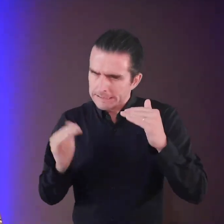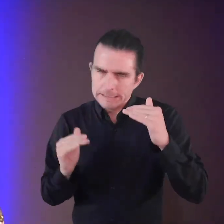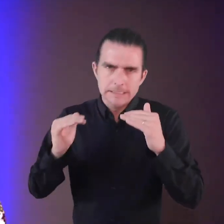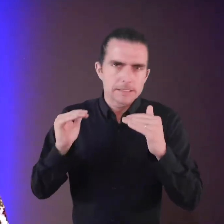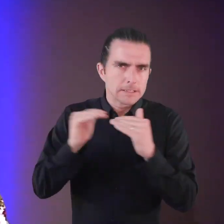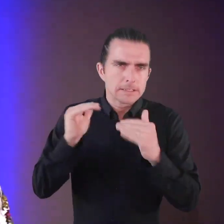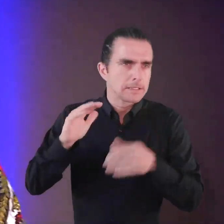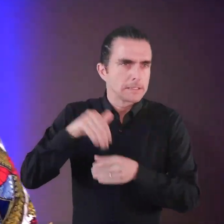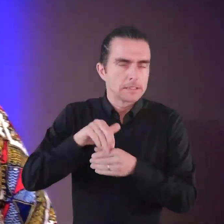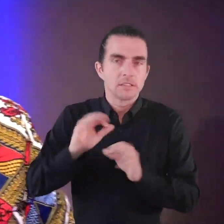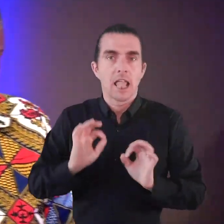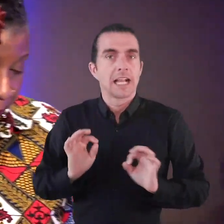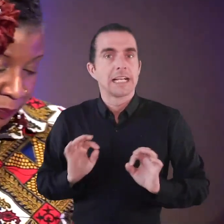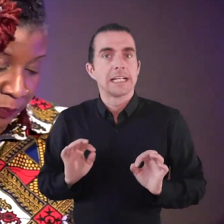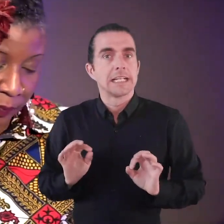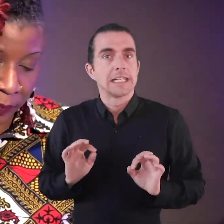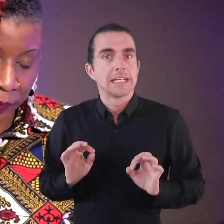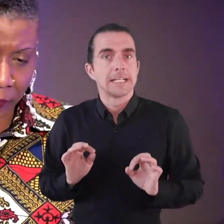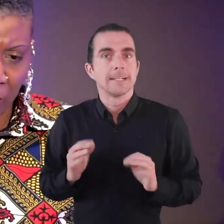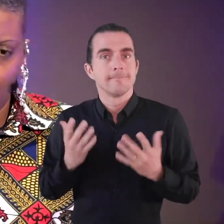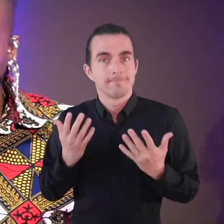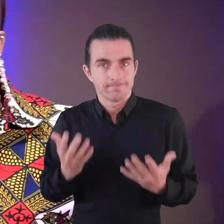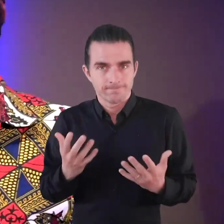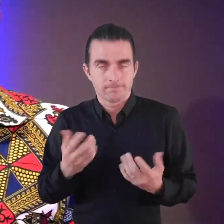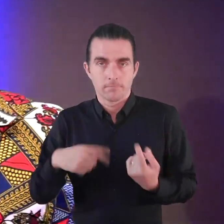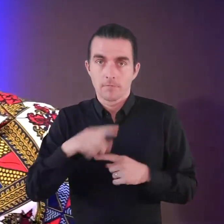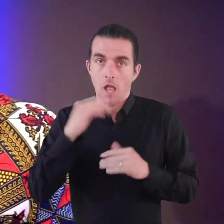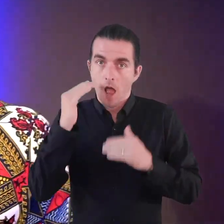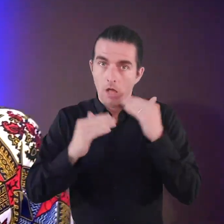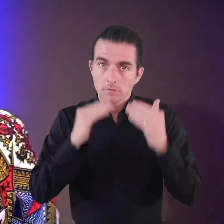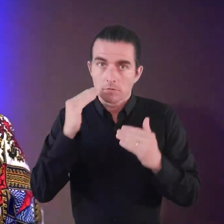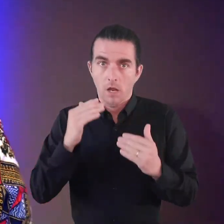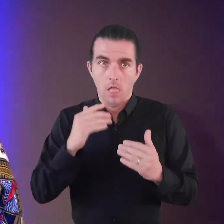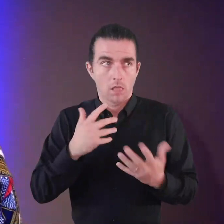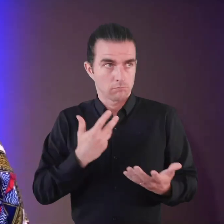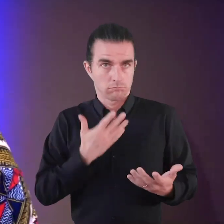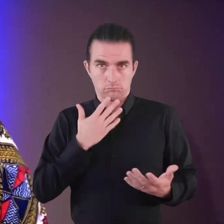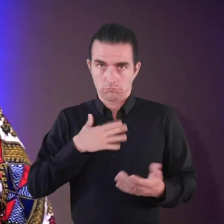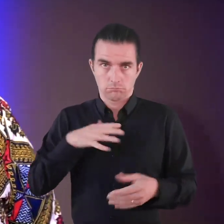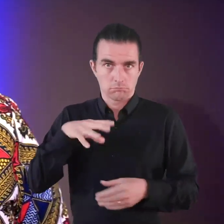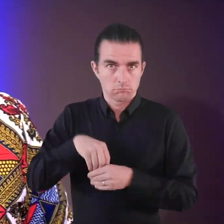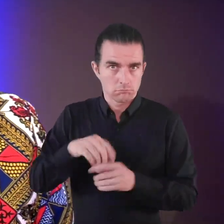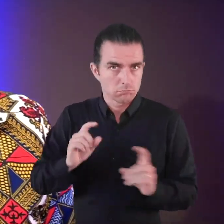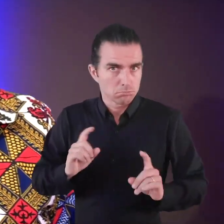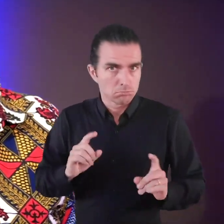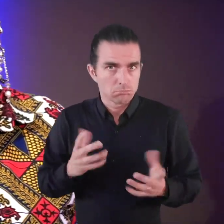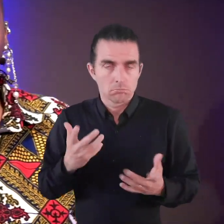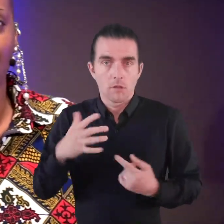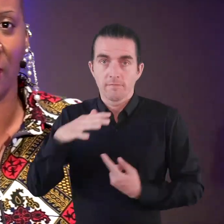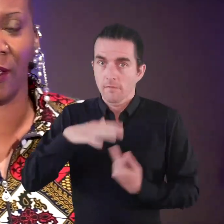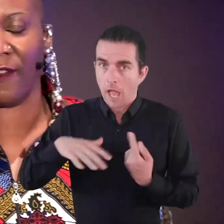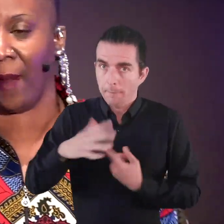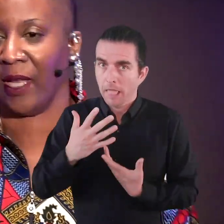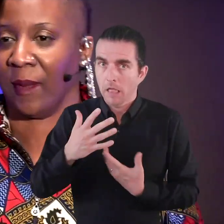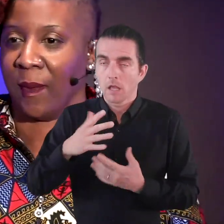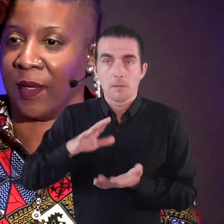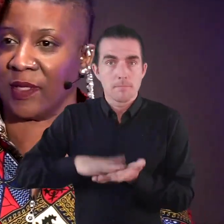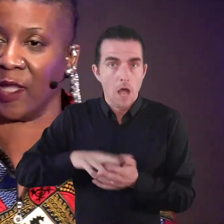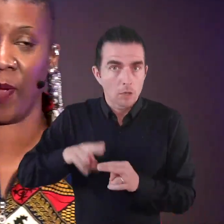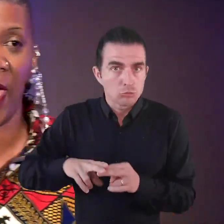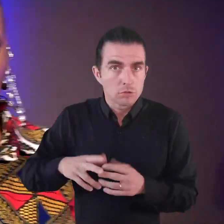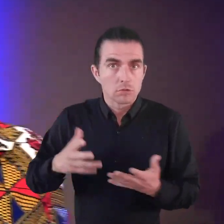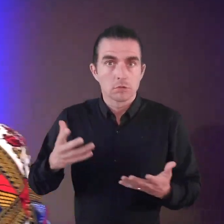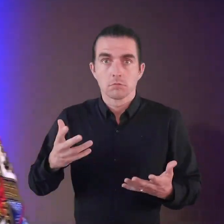around this theme. What about the adults that were caught up in this context? The family